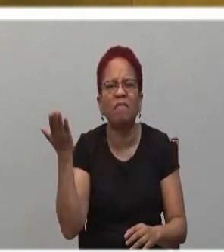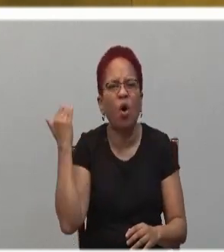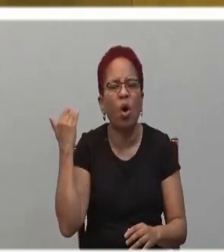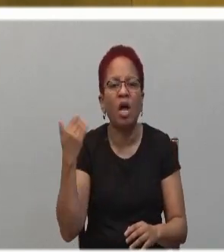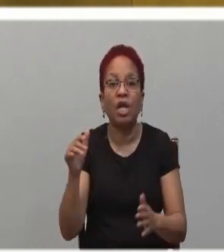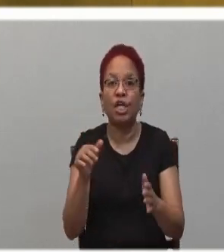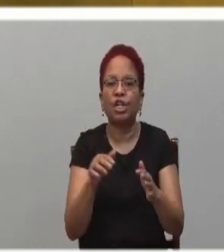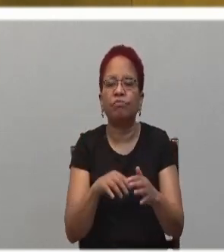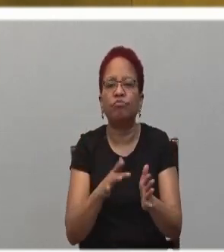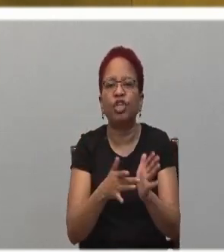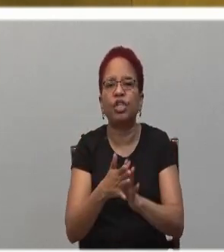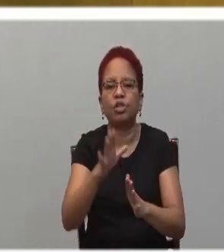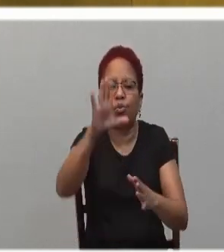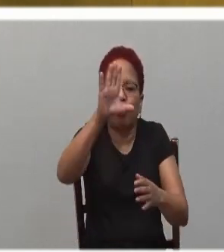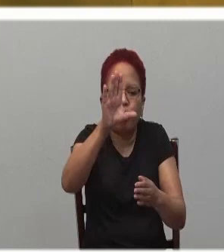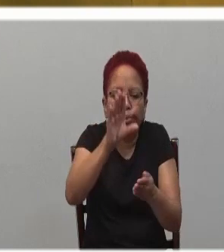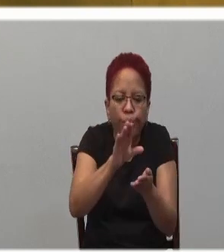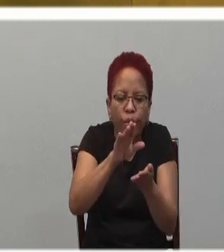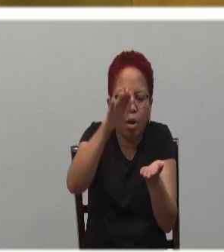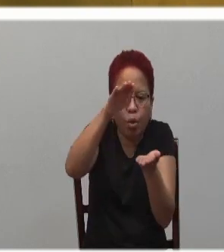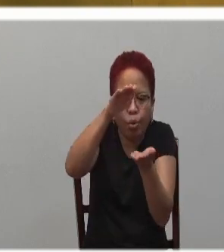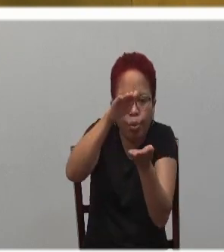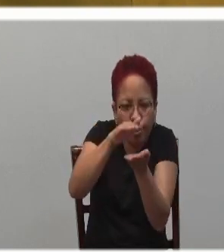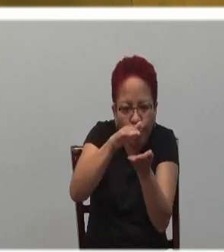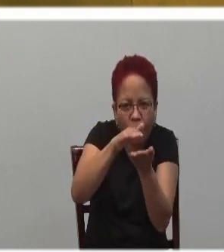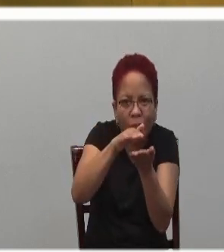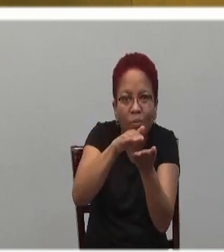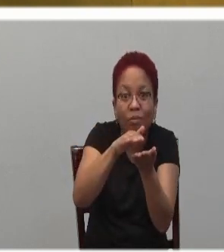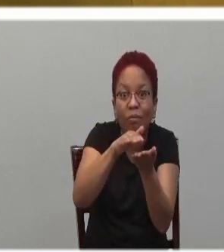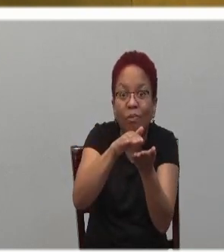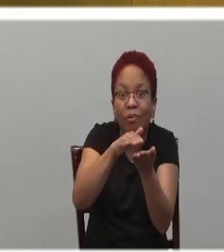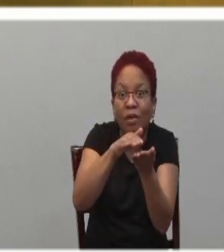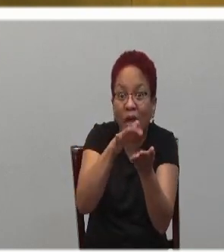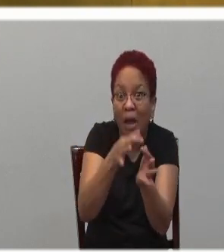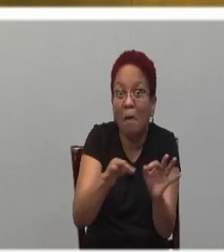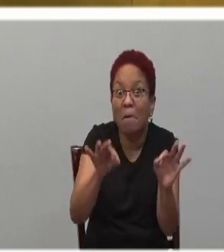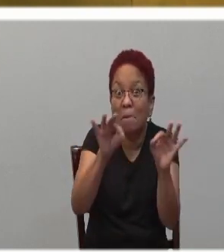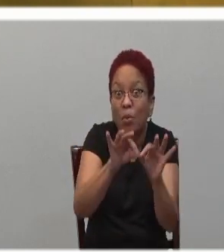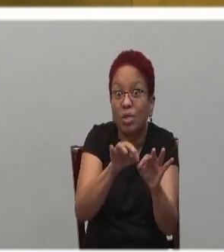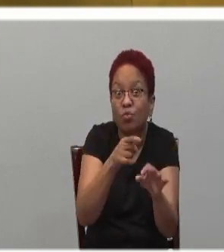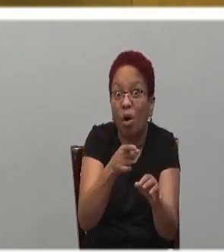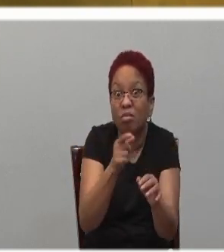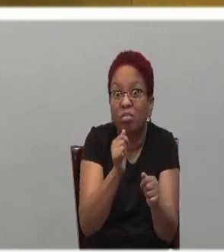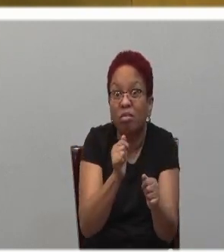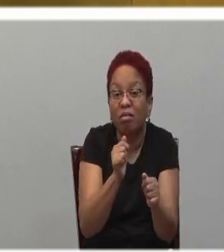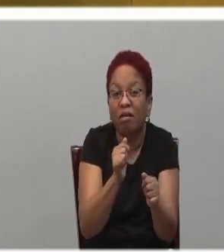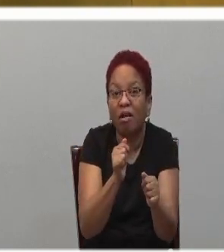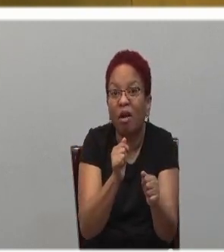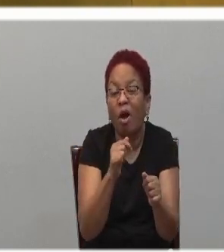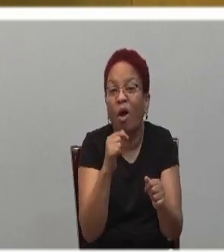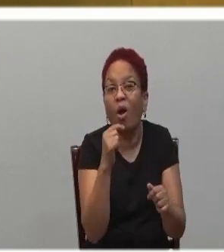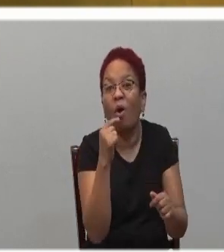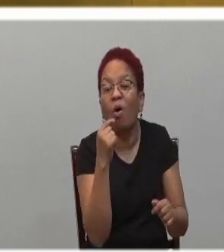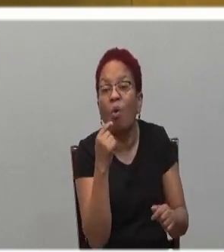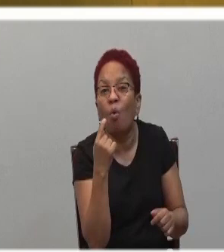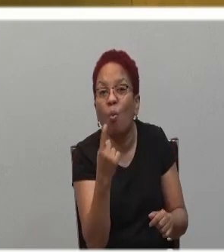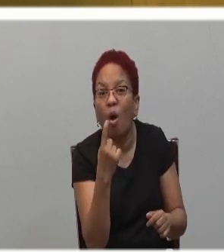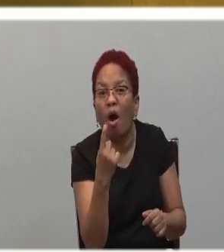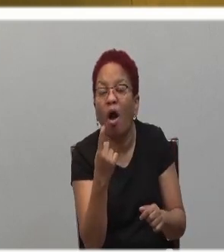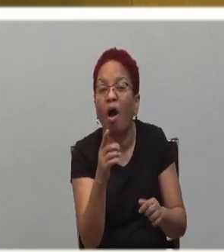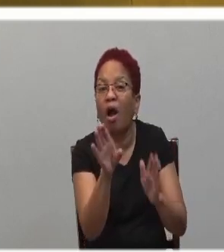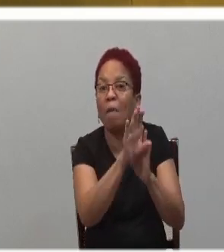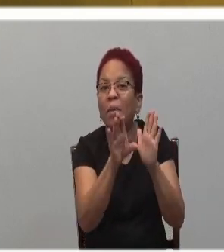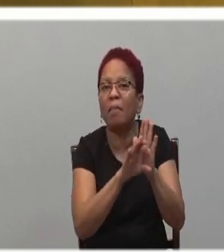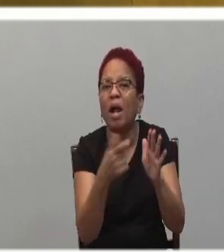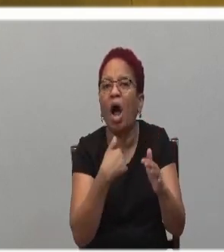easy and my burden is light because the only commandments that I want to view is simply